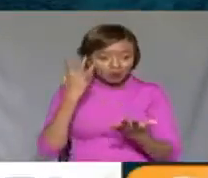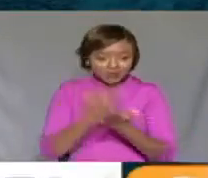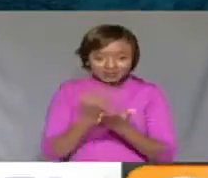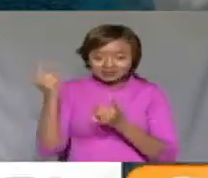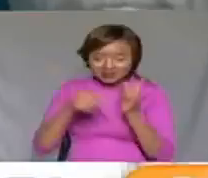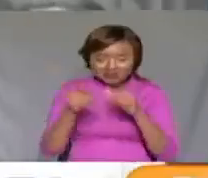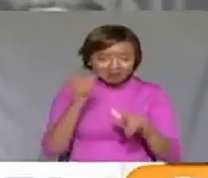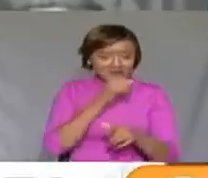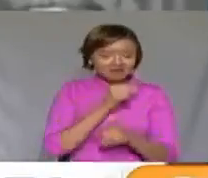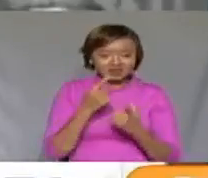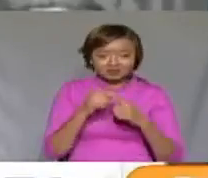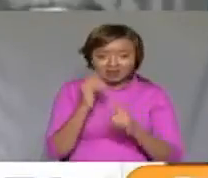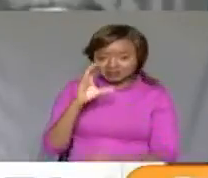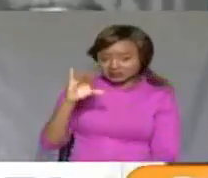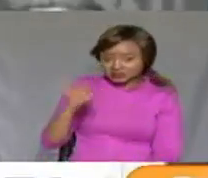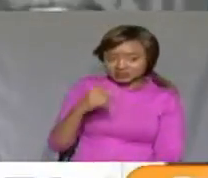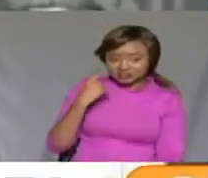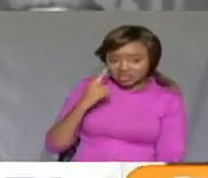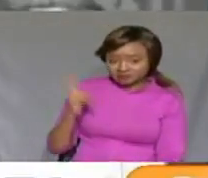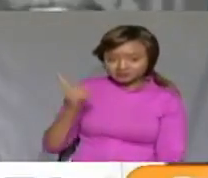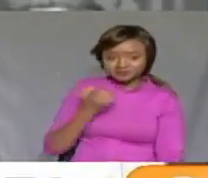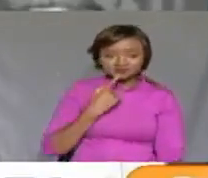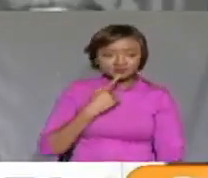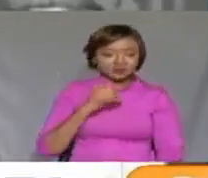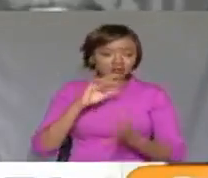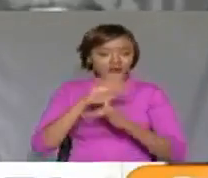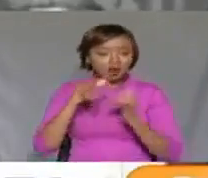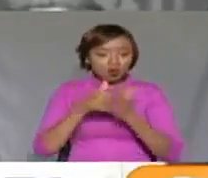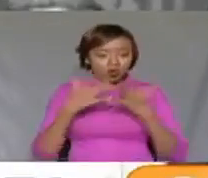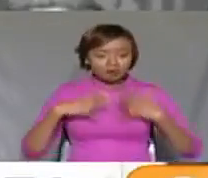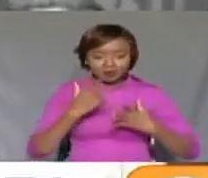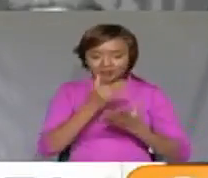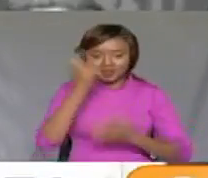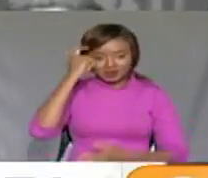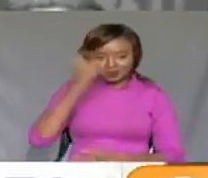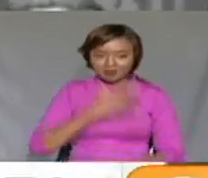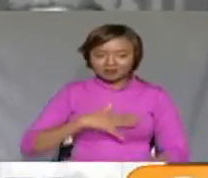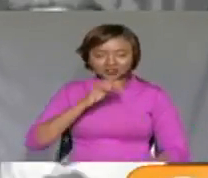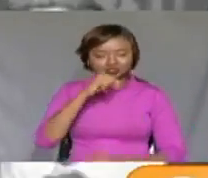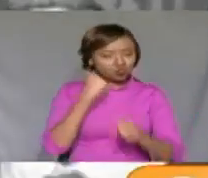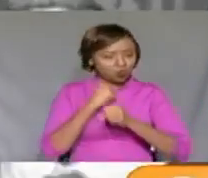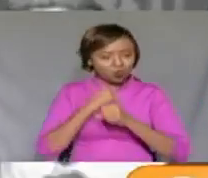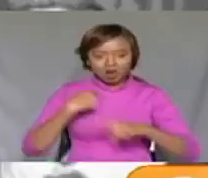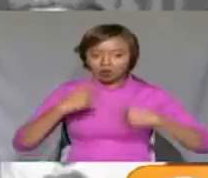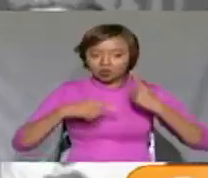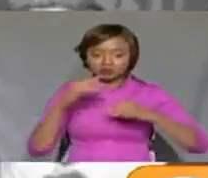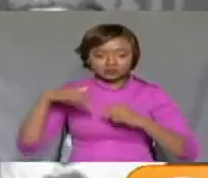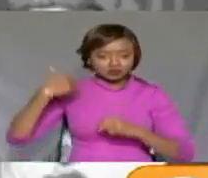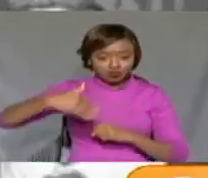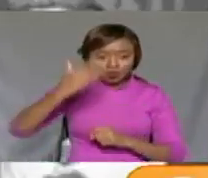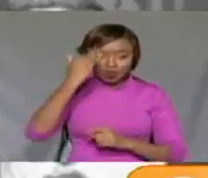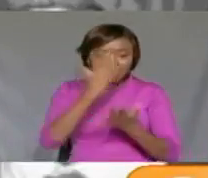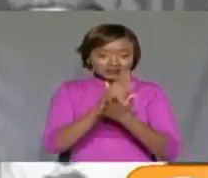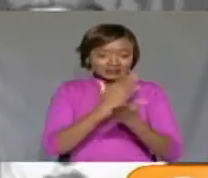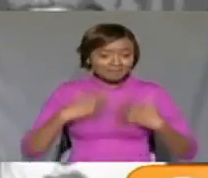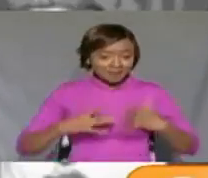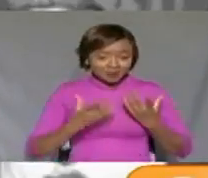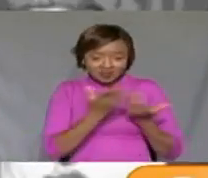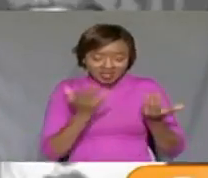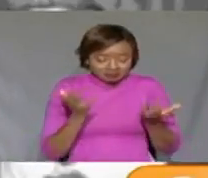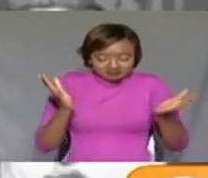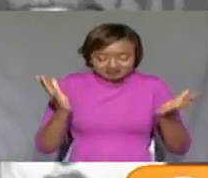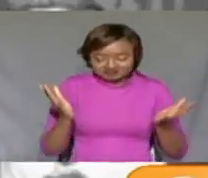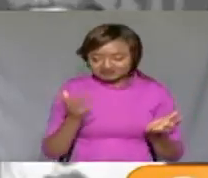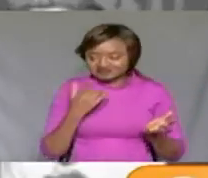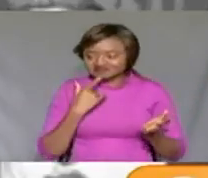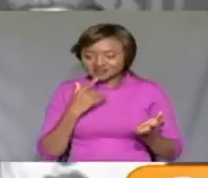Maraga, in a memo addressed to all judges and magistrates, reminded them that they were on duty throughout after some members of the bench decided to hear